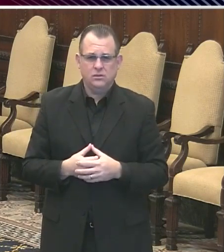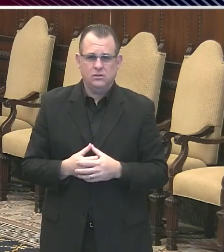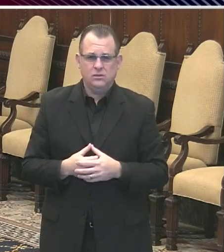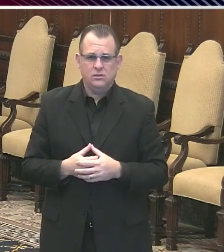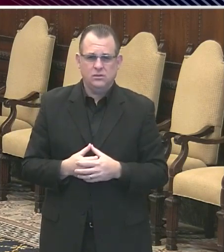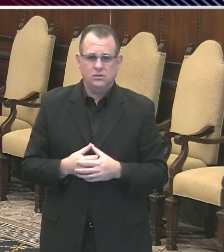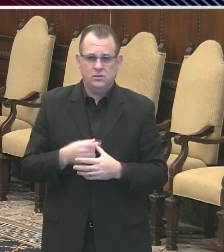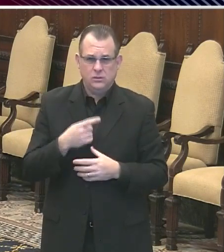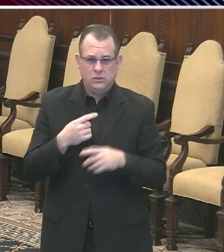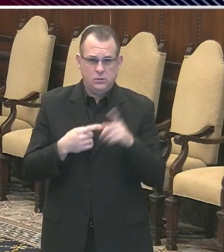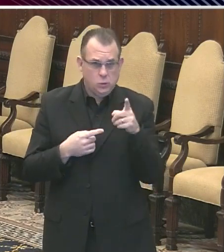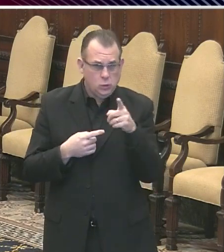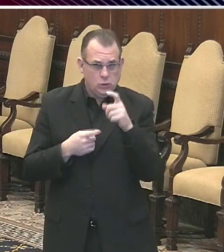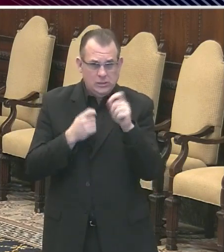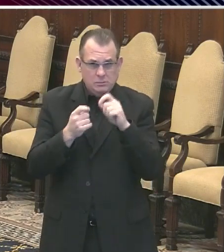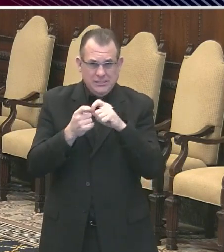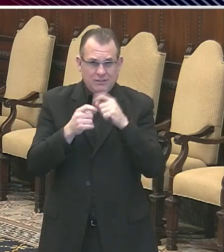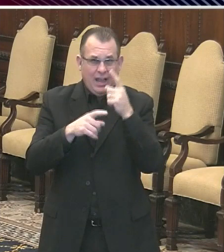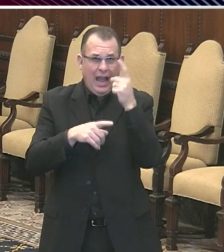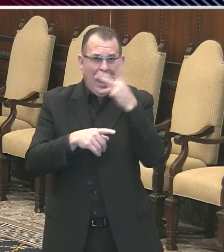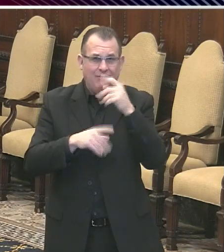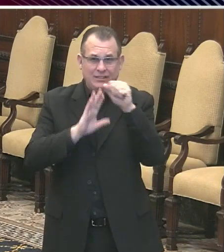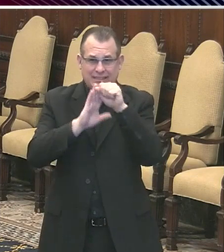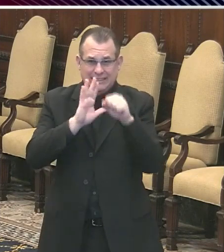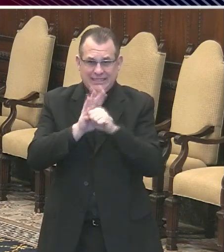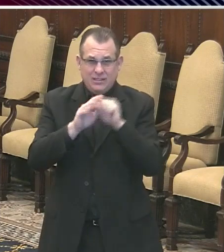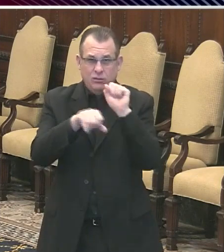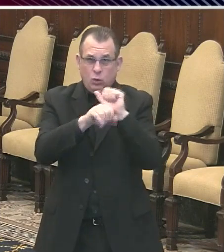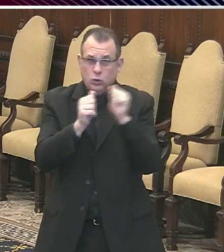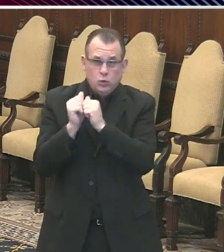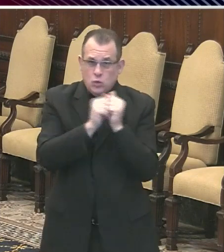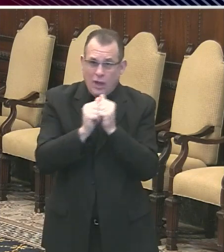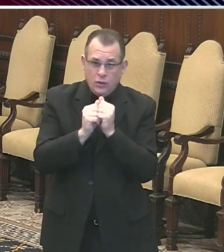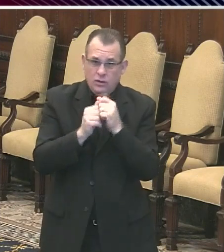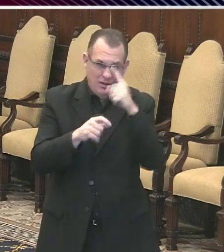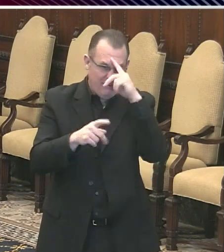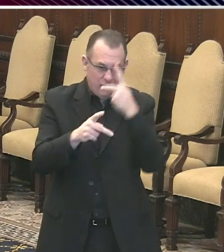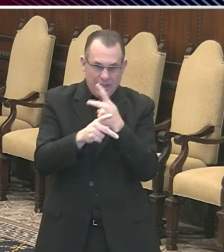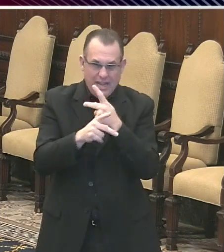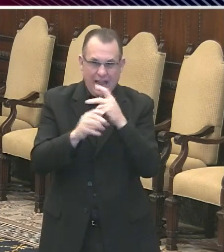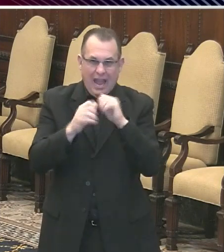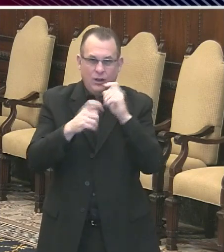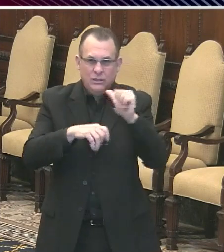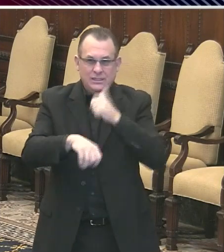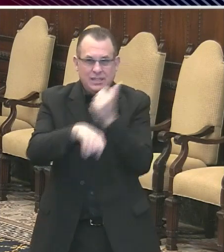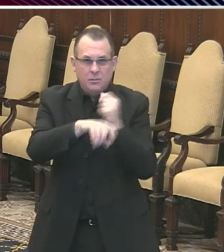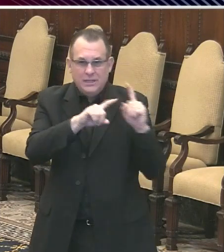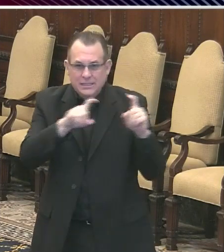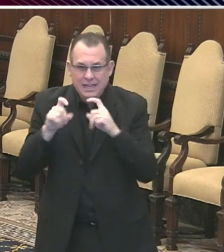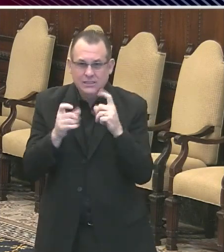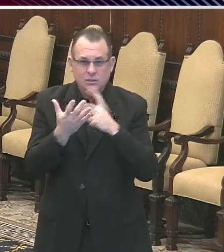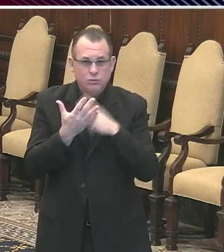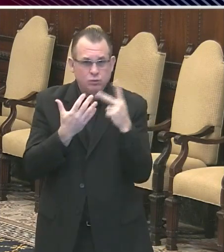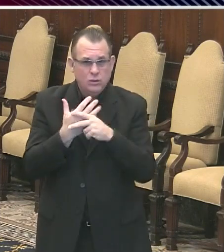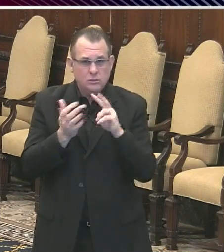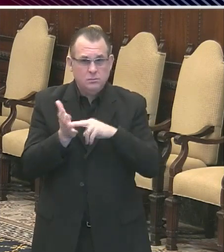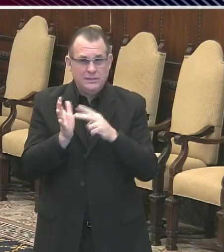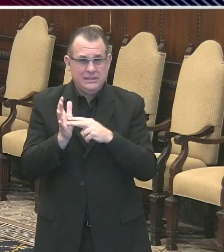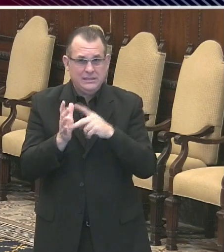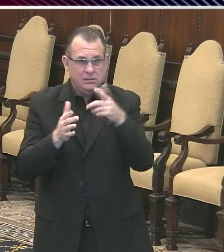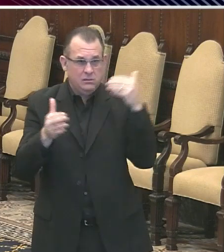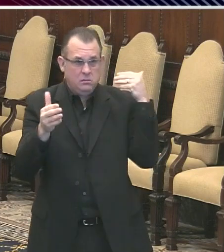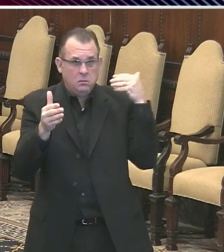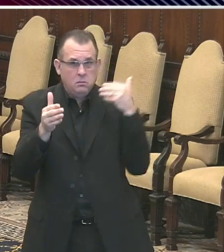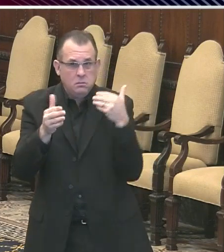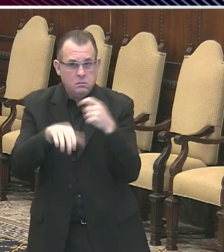whoever you have to get together with to try to get that testing program put together, so that when we are, you know, so that when